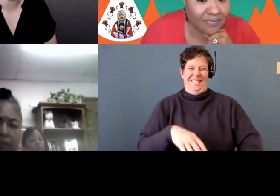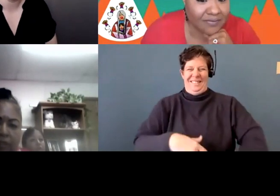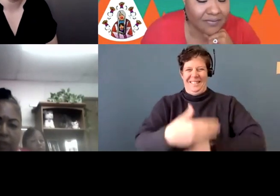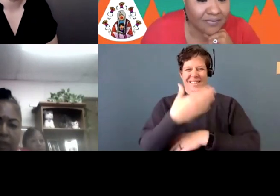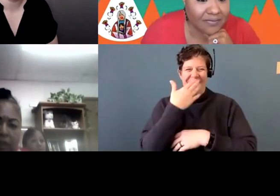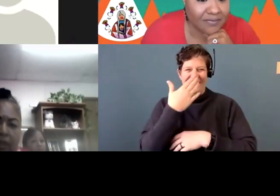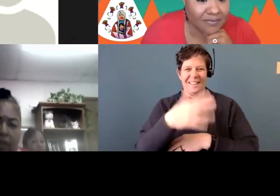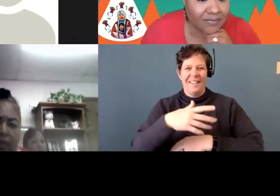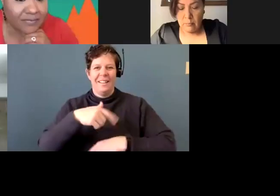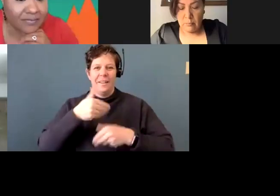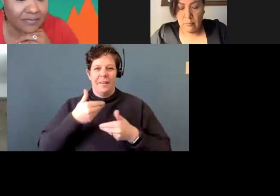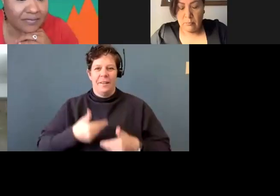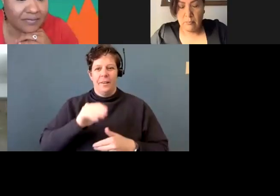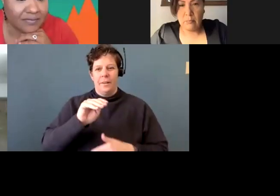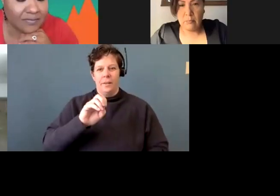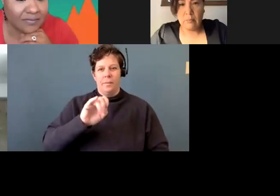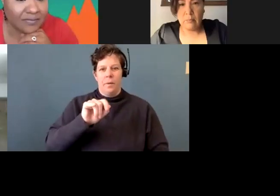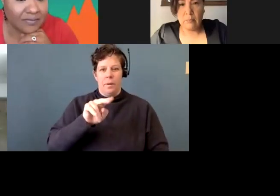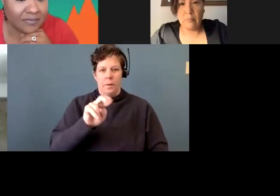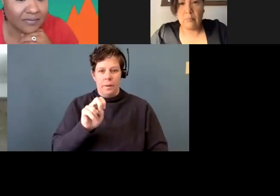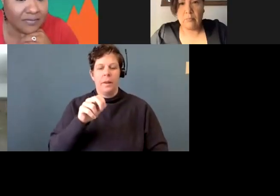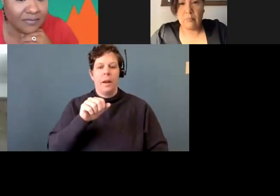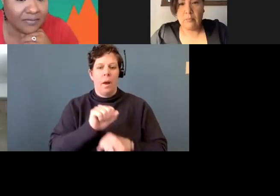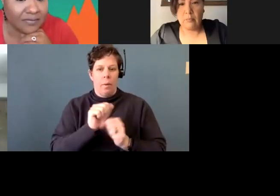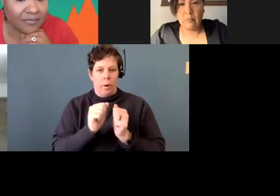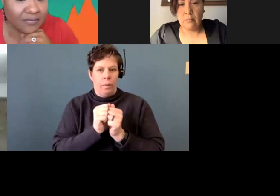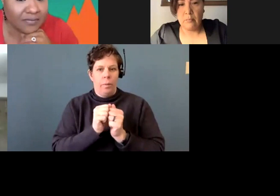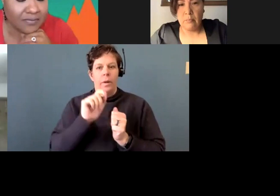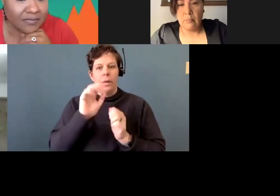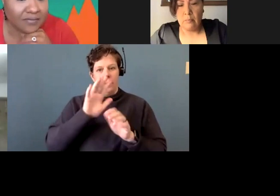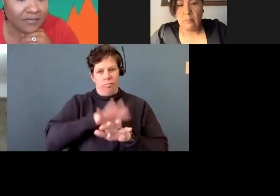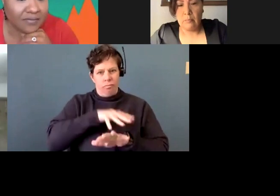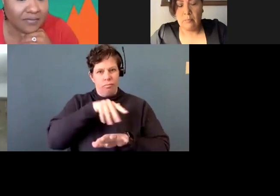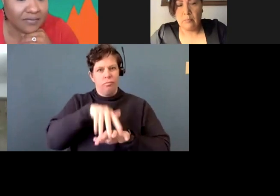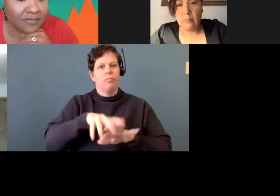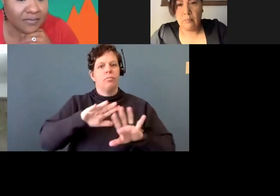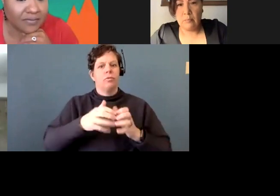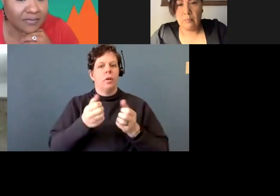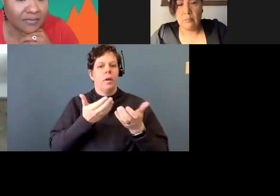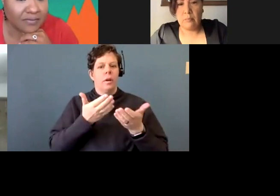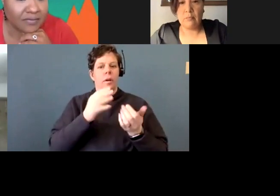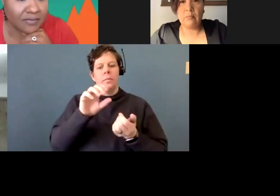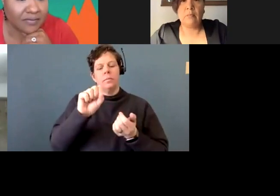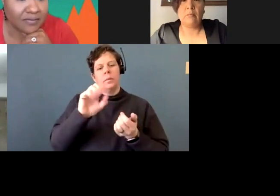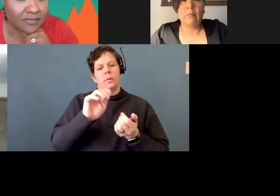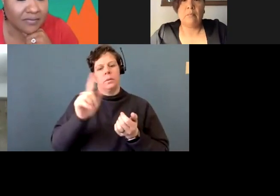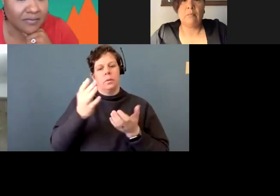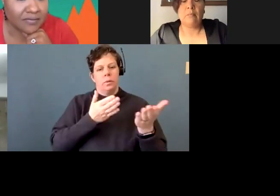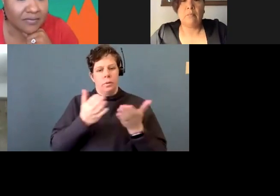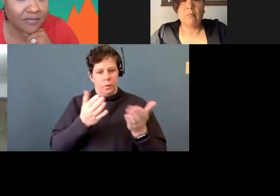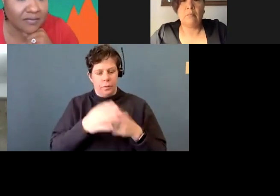services. Um, so, uh, my sister Tina ended up missing